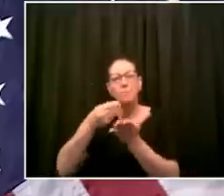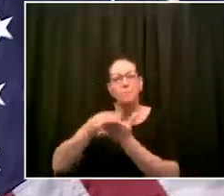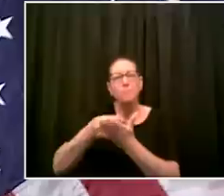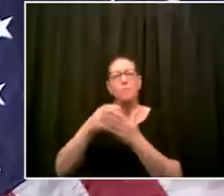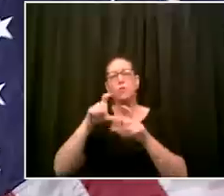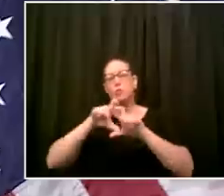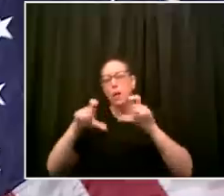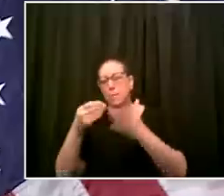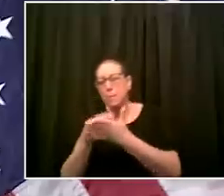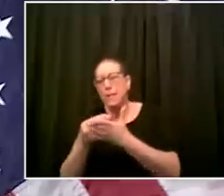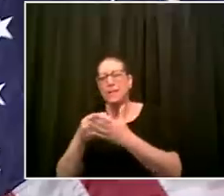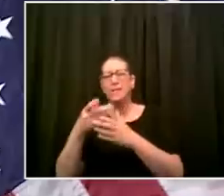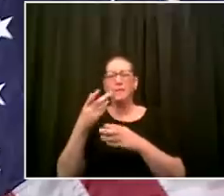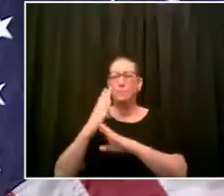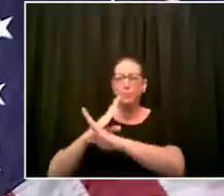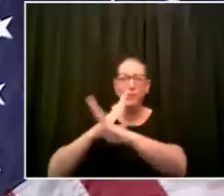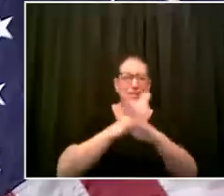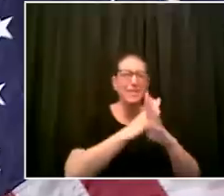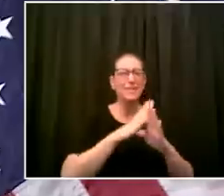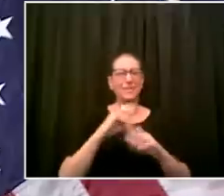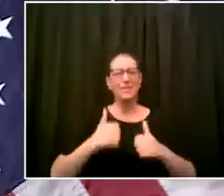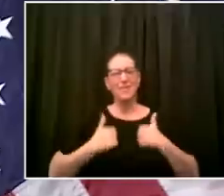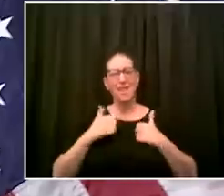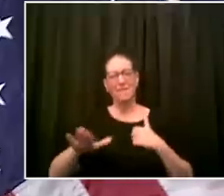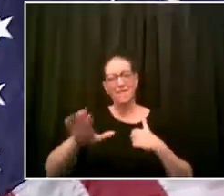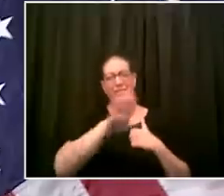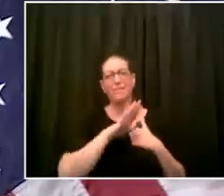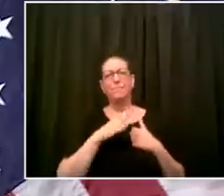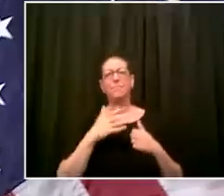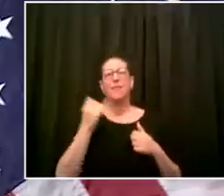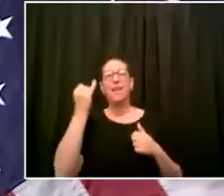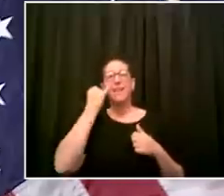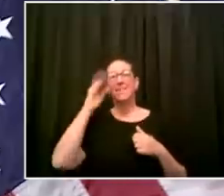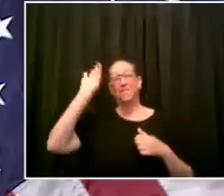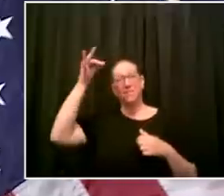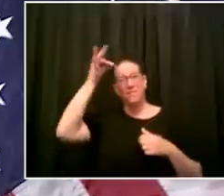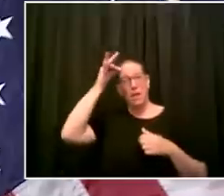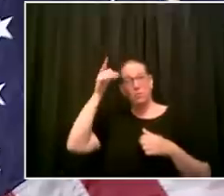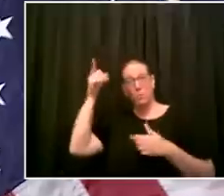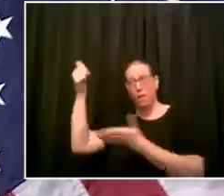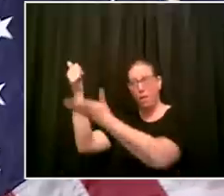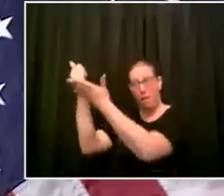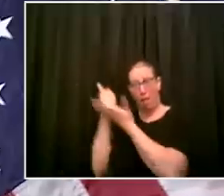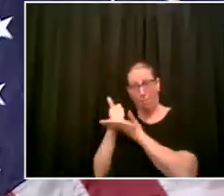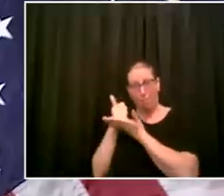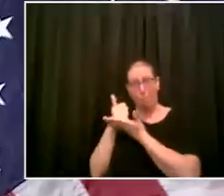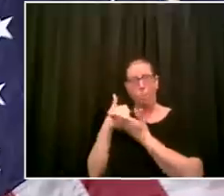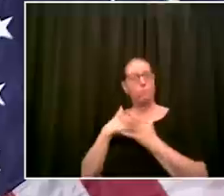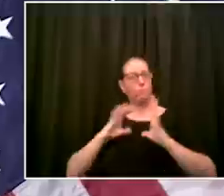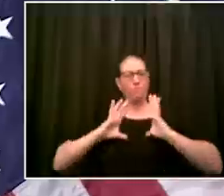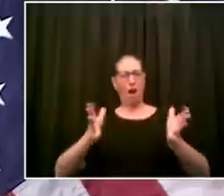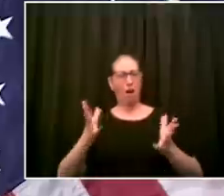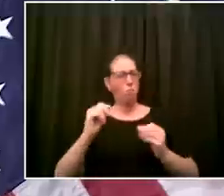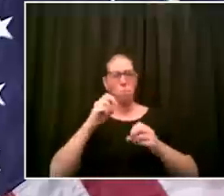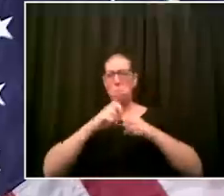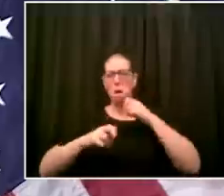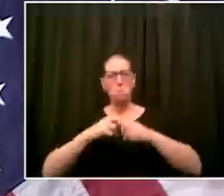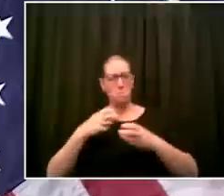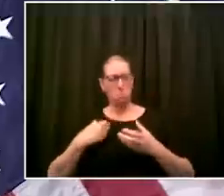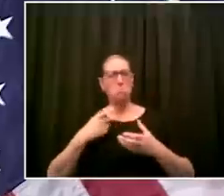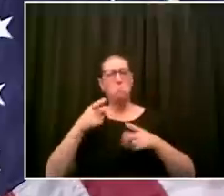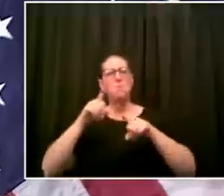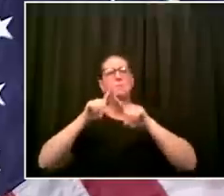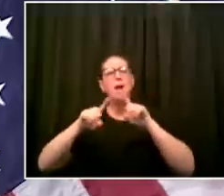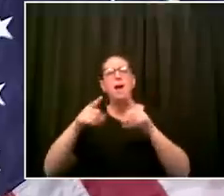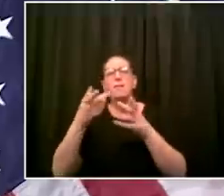deserve from the federal government we'll be able to do that um this city's been the epicenter i mean i don't know what people some people